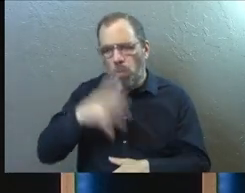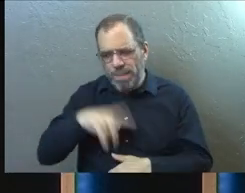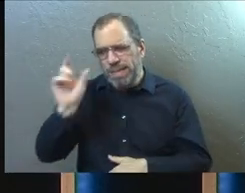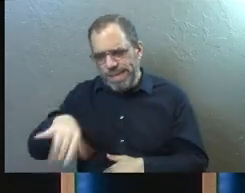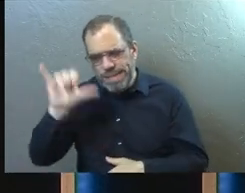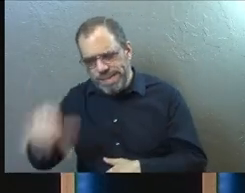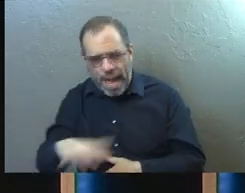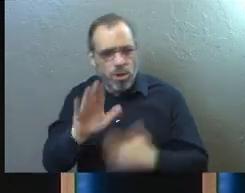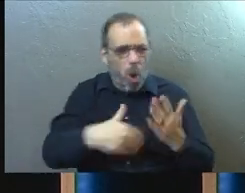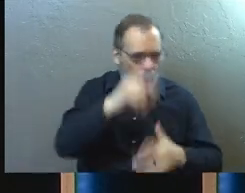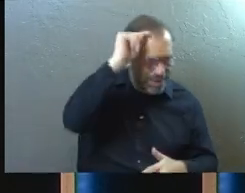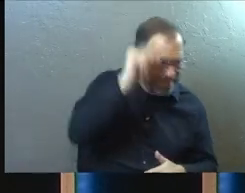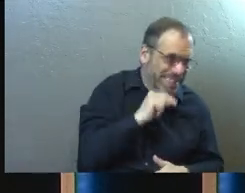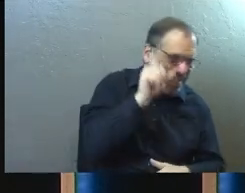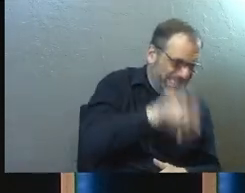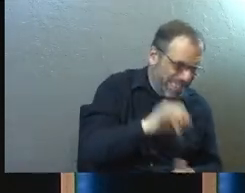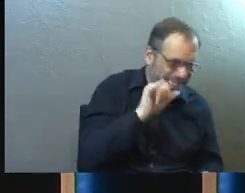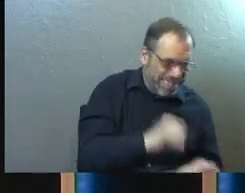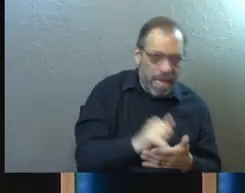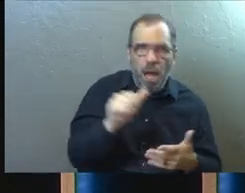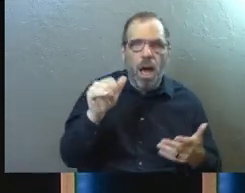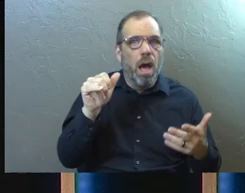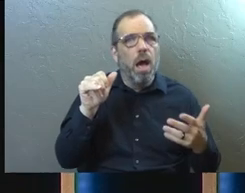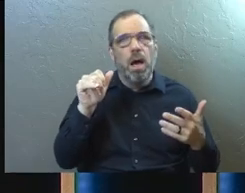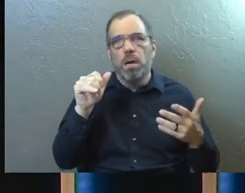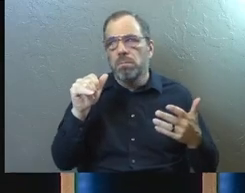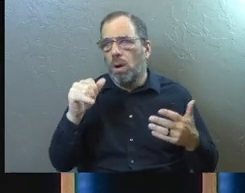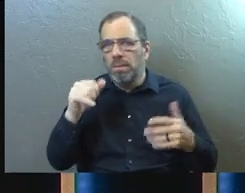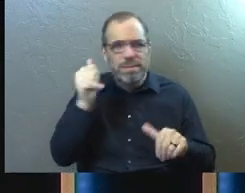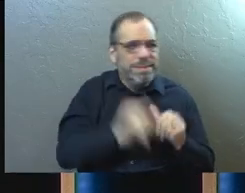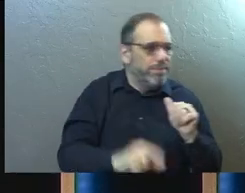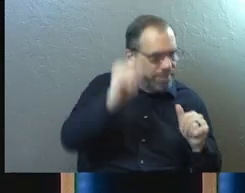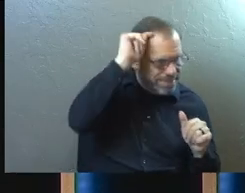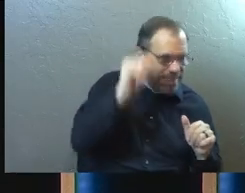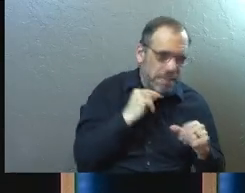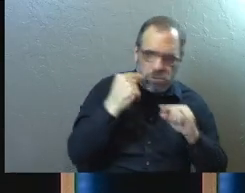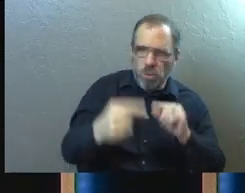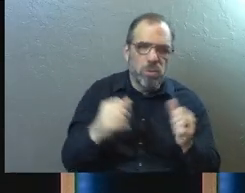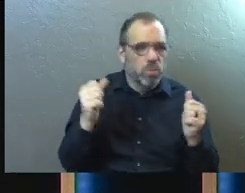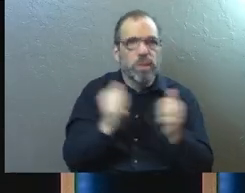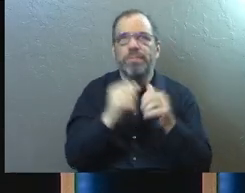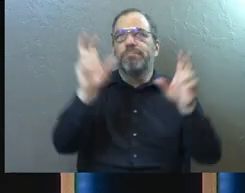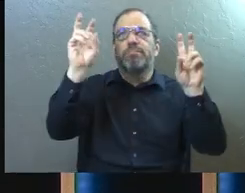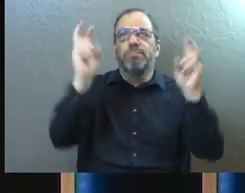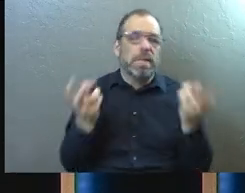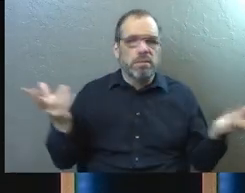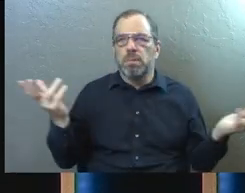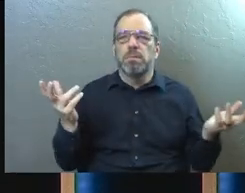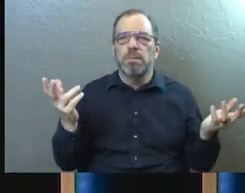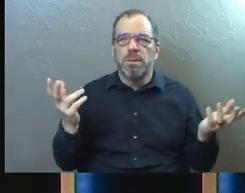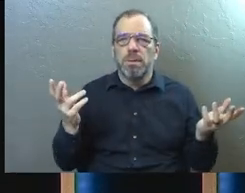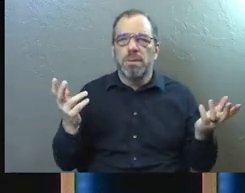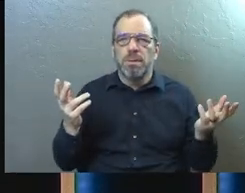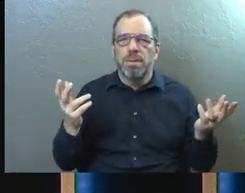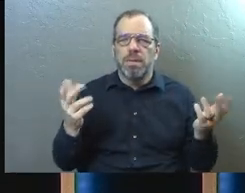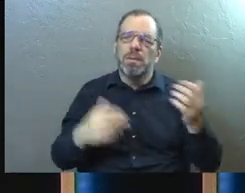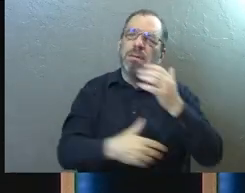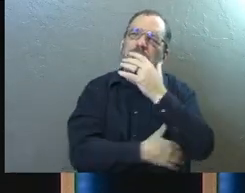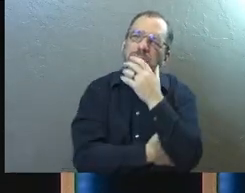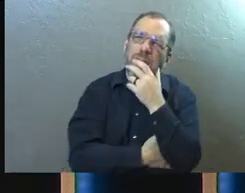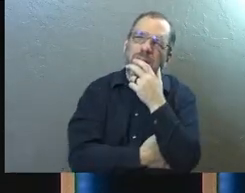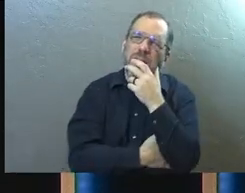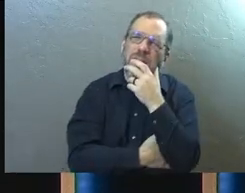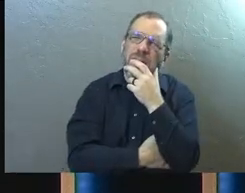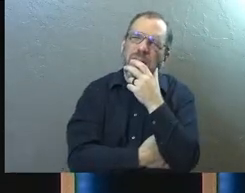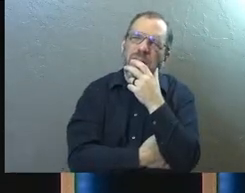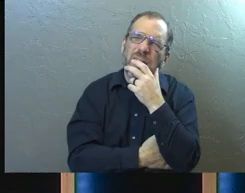need that. All teens need to hear this. Every teen struggles with blank. And there's something about that. You just go, I